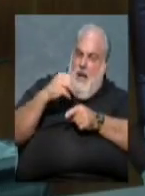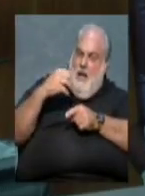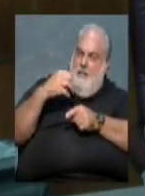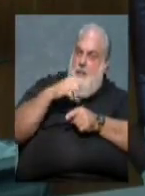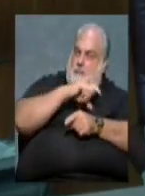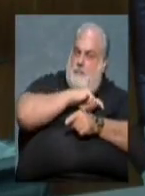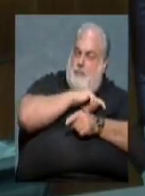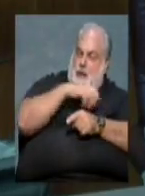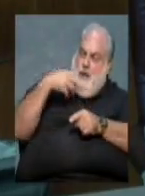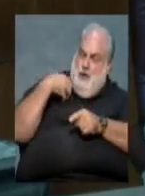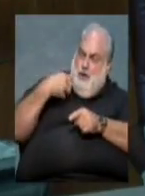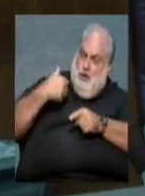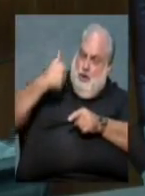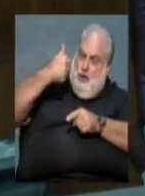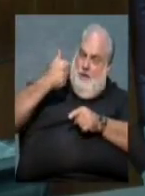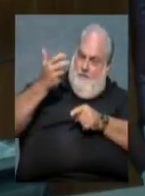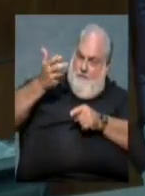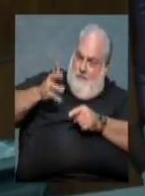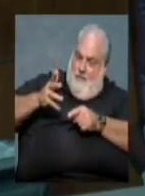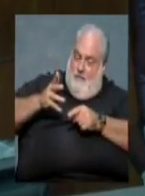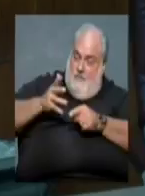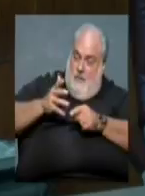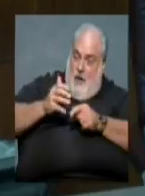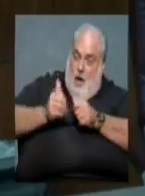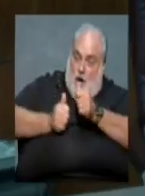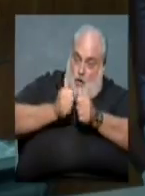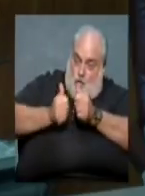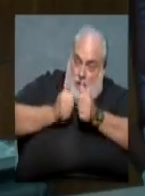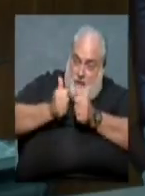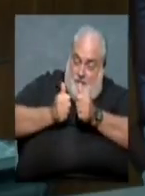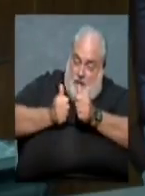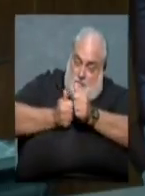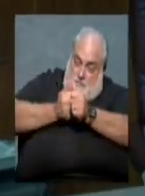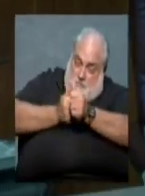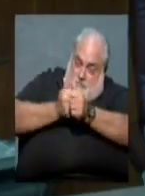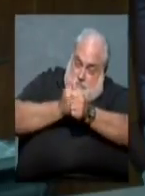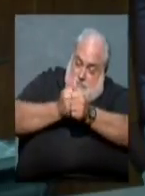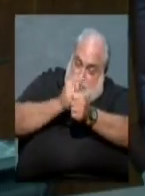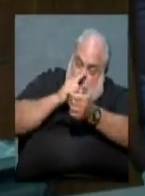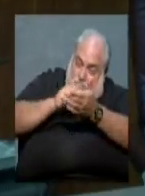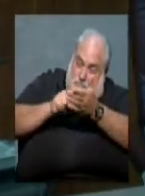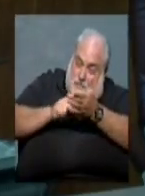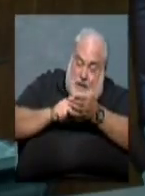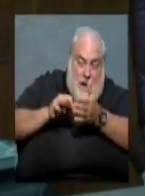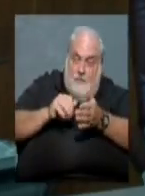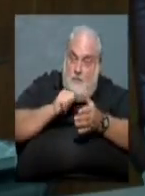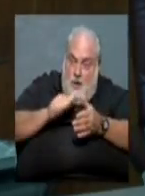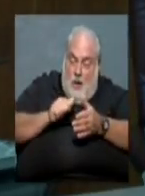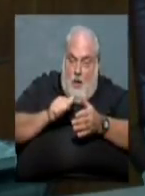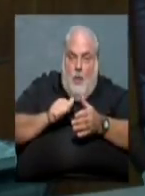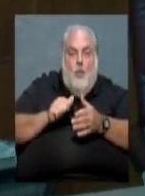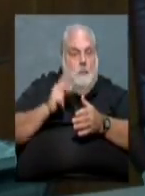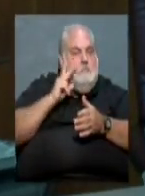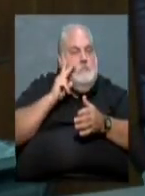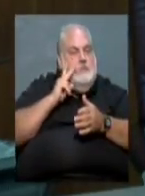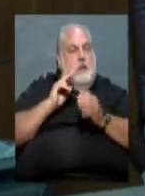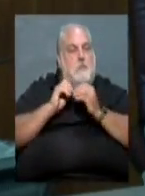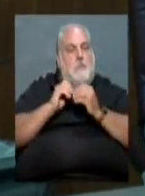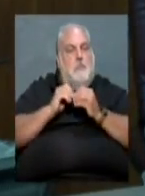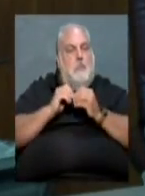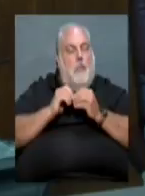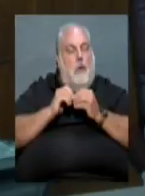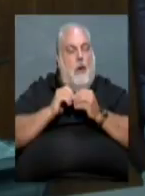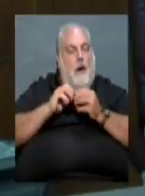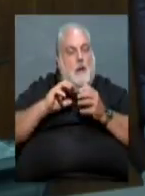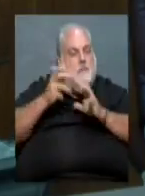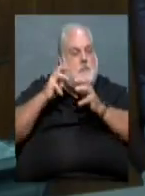activities, and I think if we don't aggressively move forward on them, we can look and expect to see in the next week or so some more activities centered around a couple